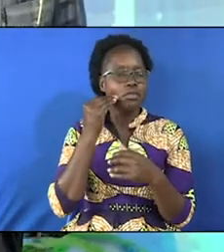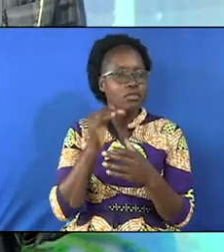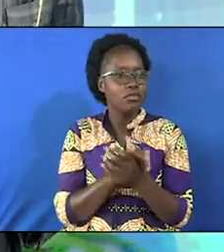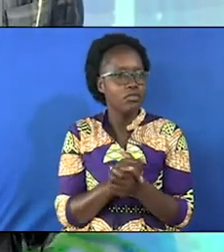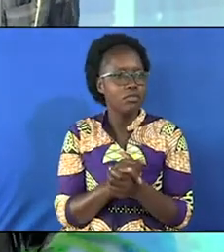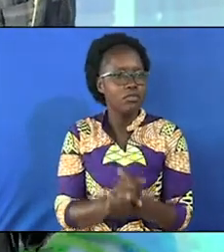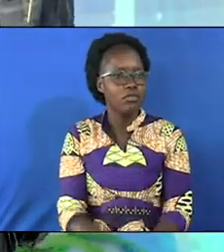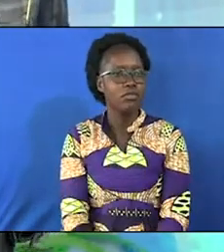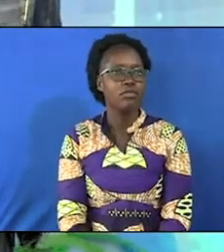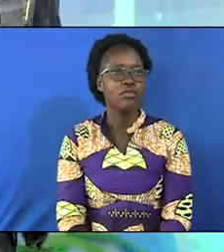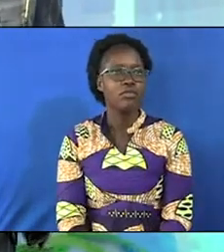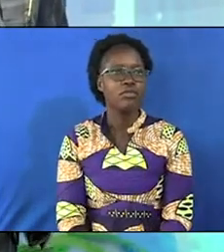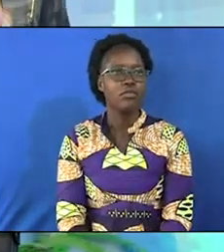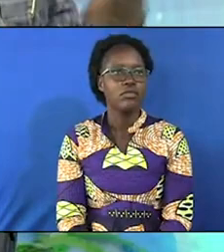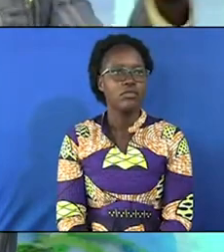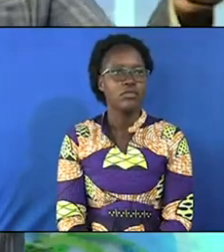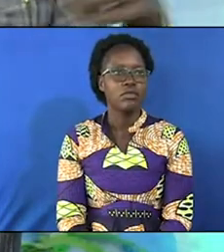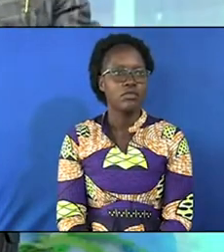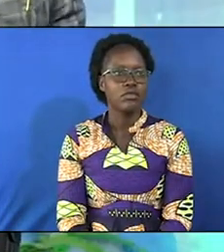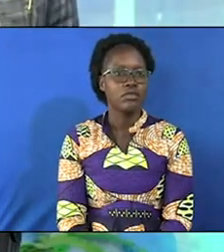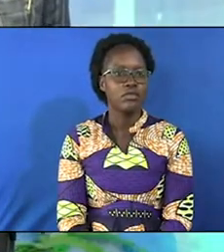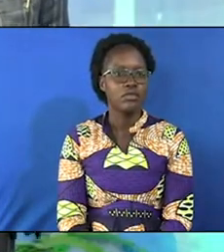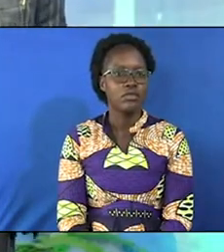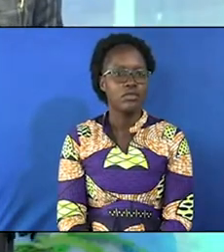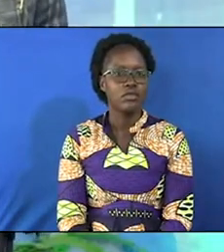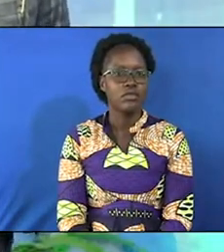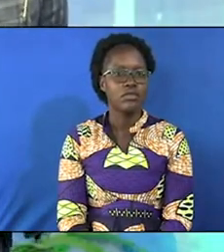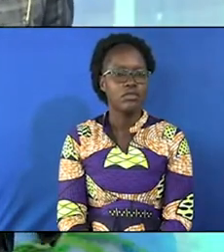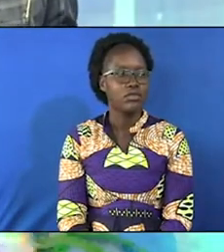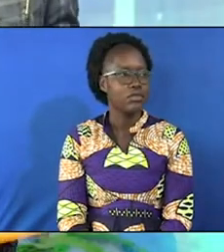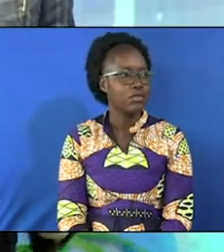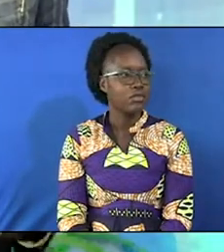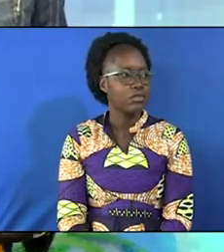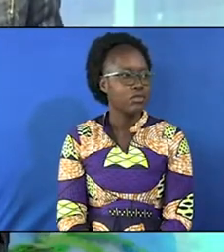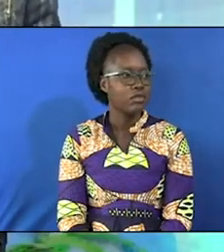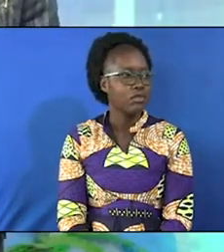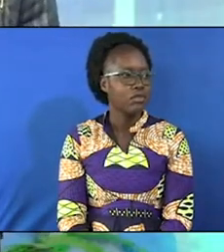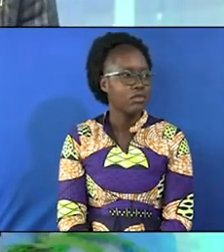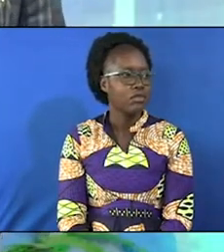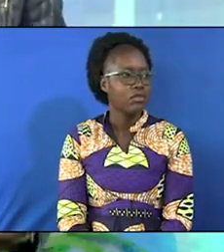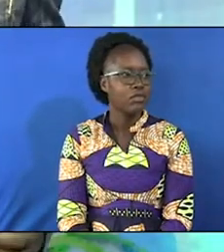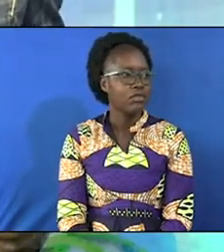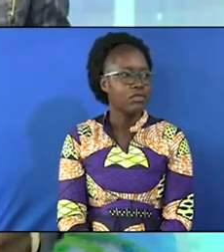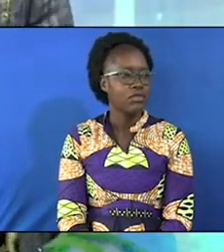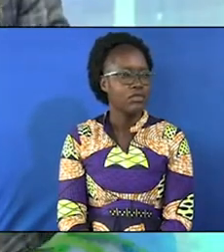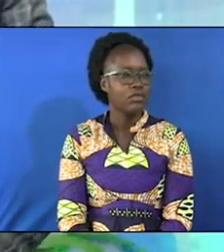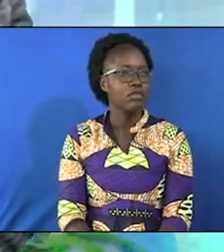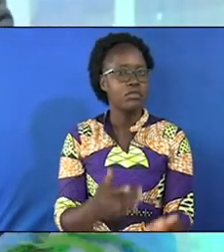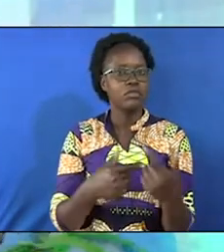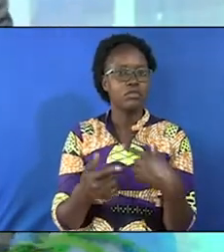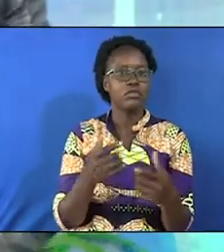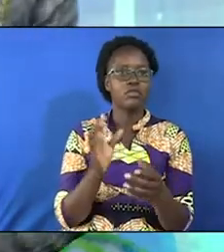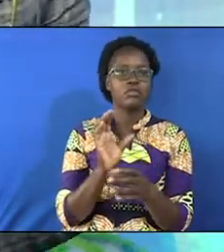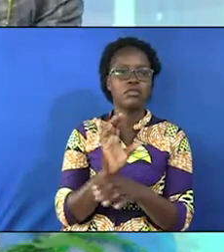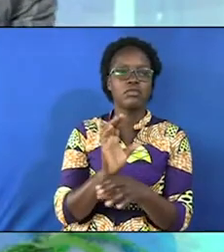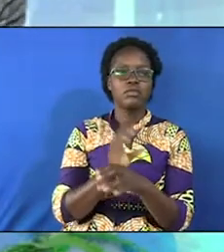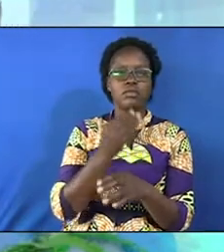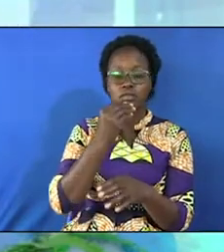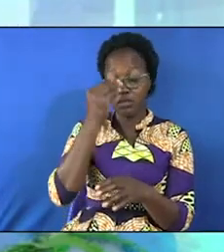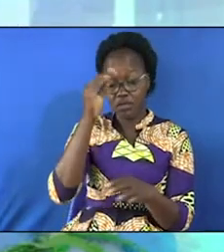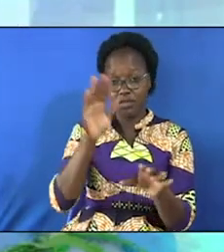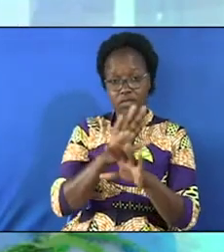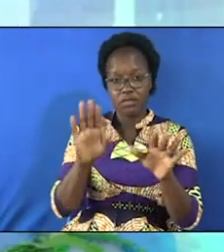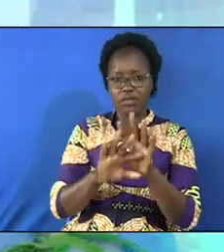can you say amen now the family is well you come to church pretending that